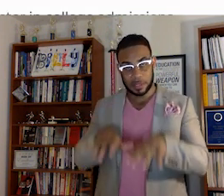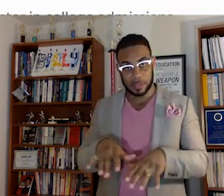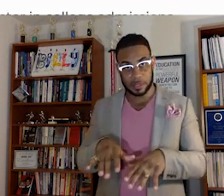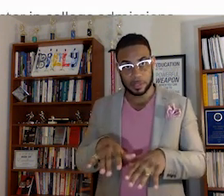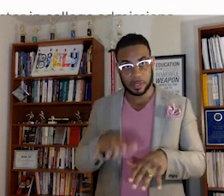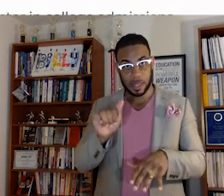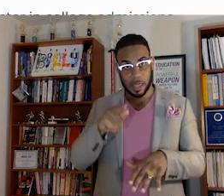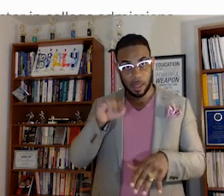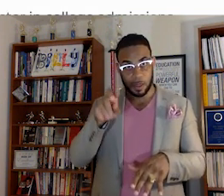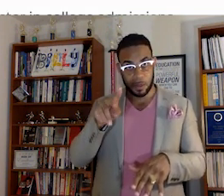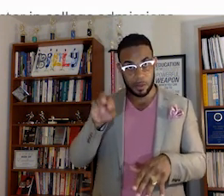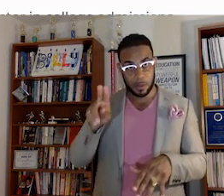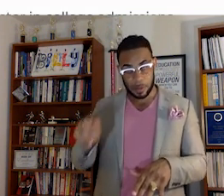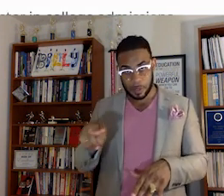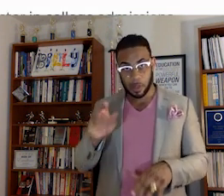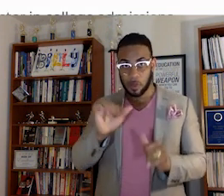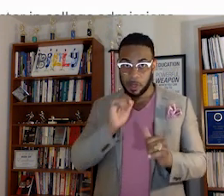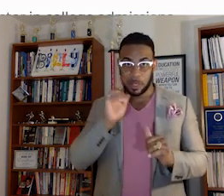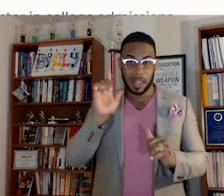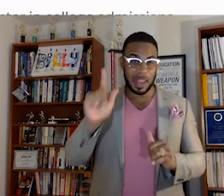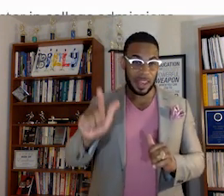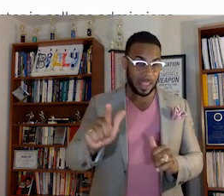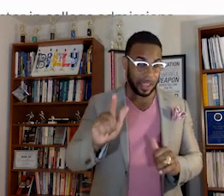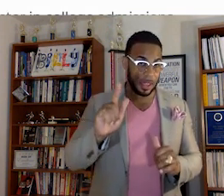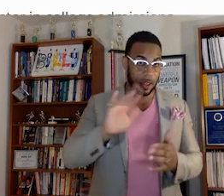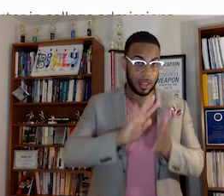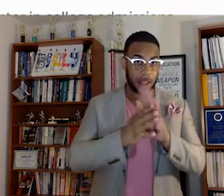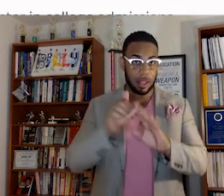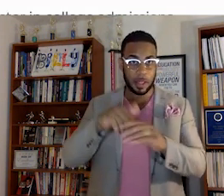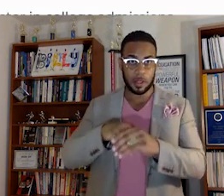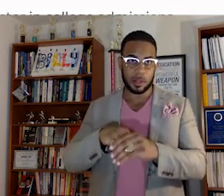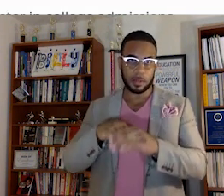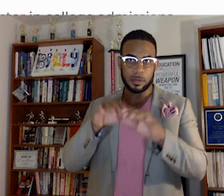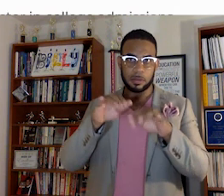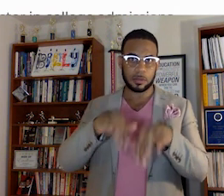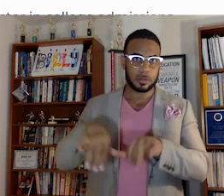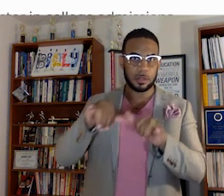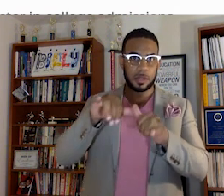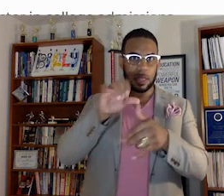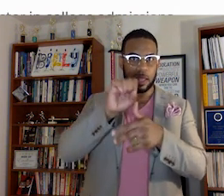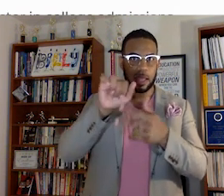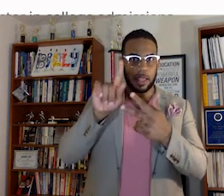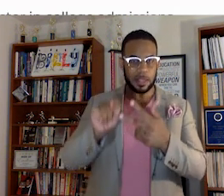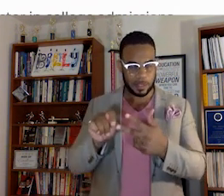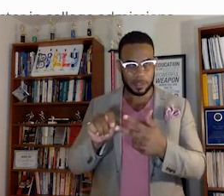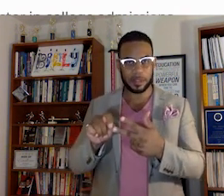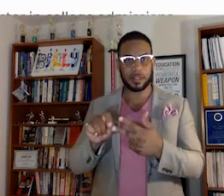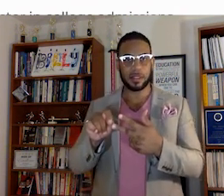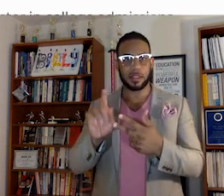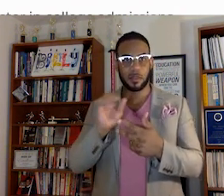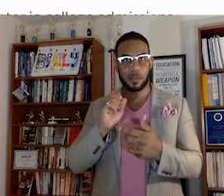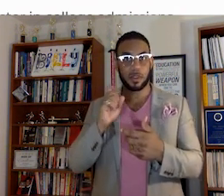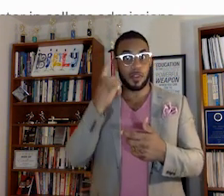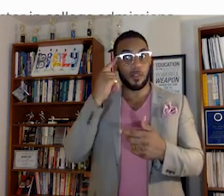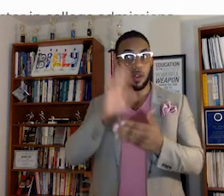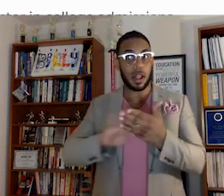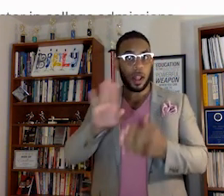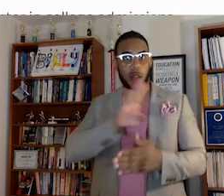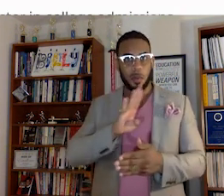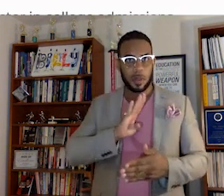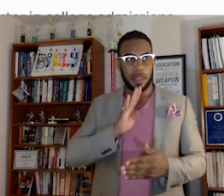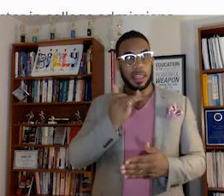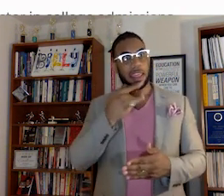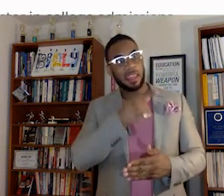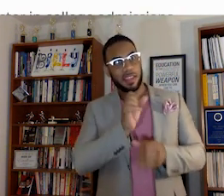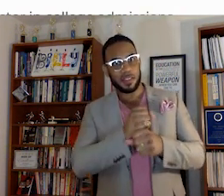at Princeton, Nate is later evolved into the scholastic aptitude test which is for the college board that